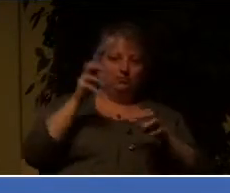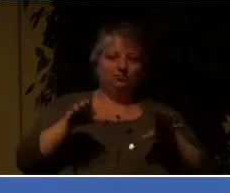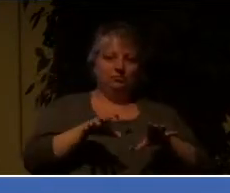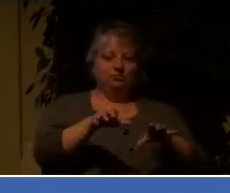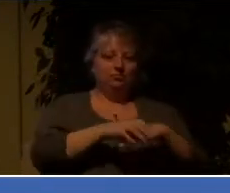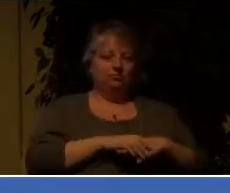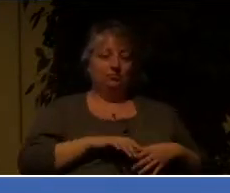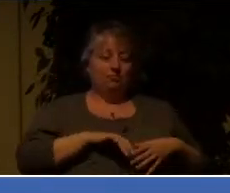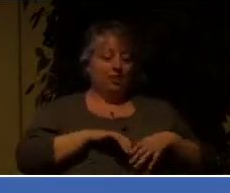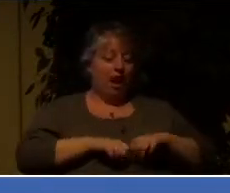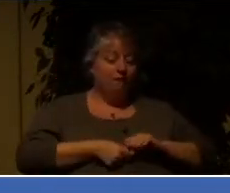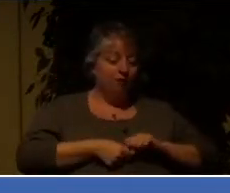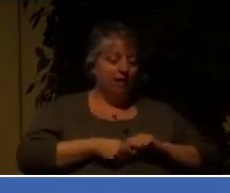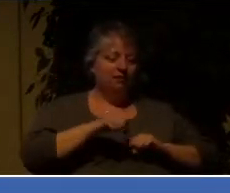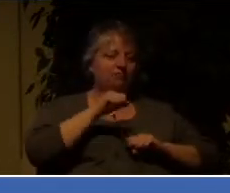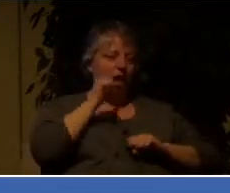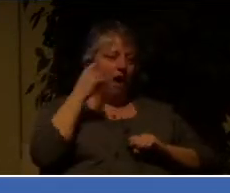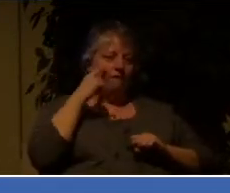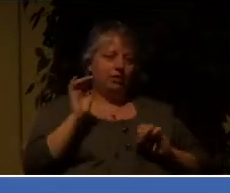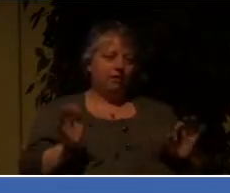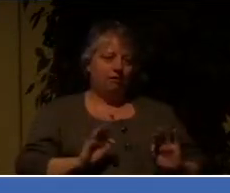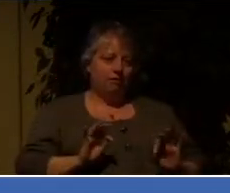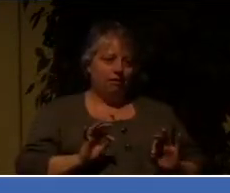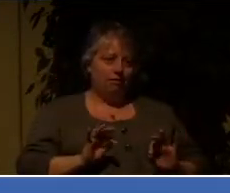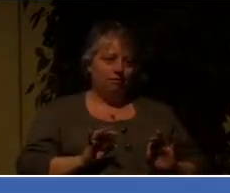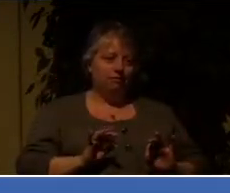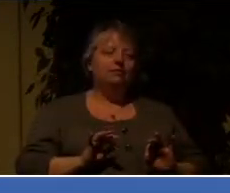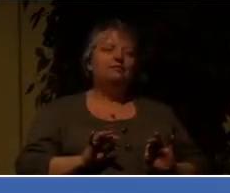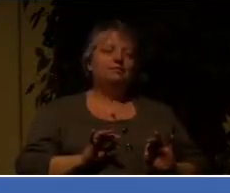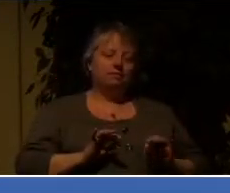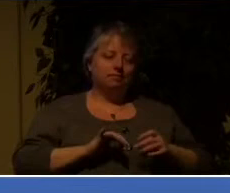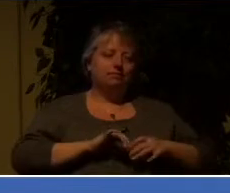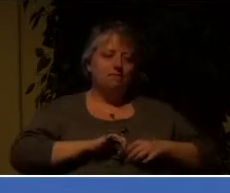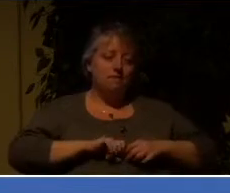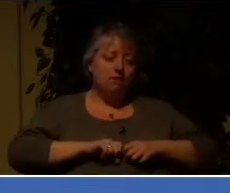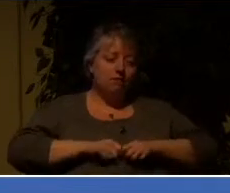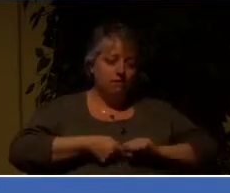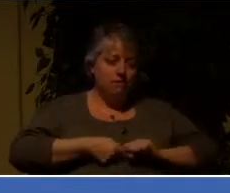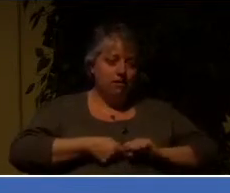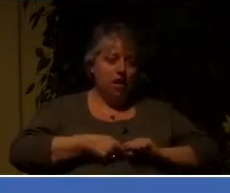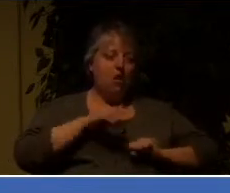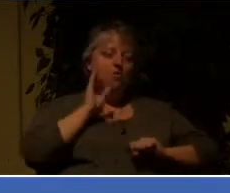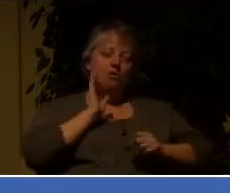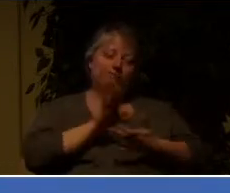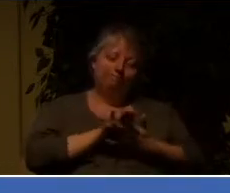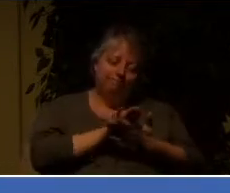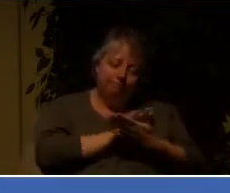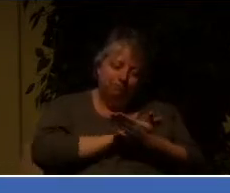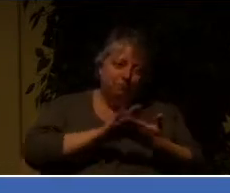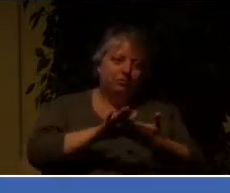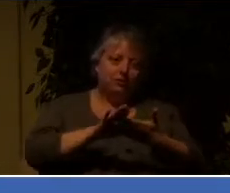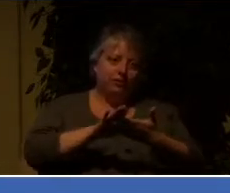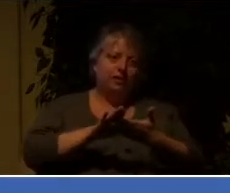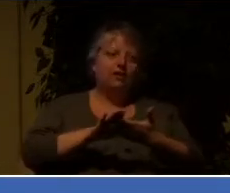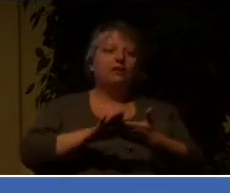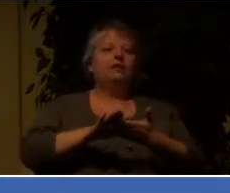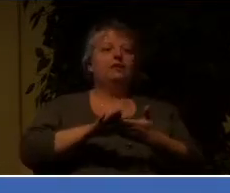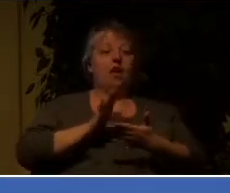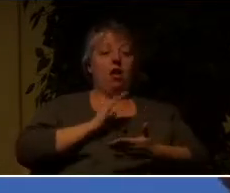vain. It's to purify so that our gold may redound